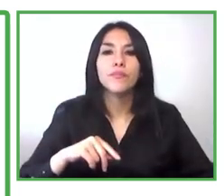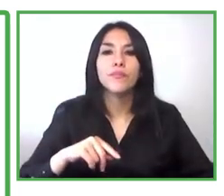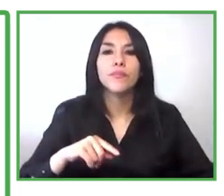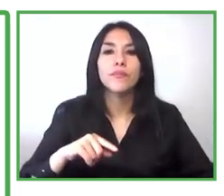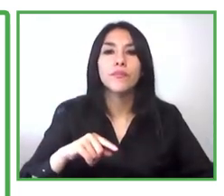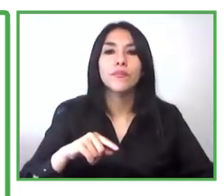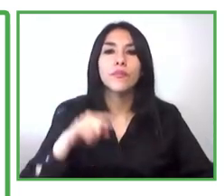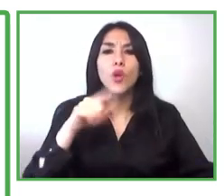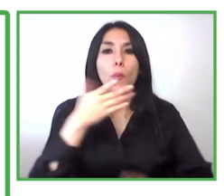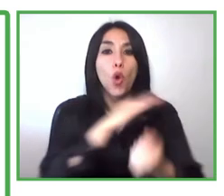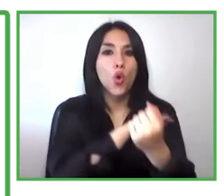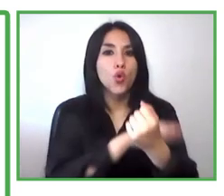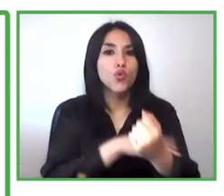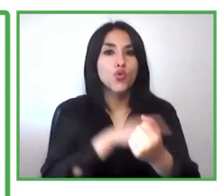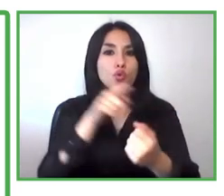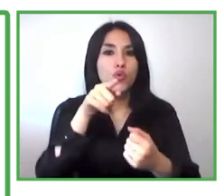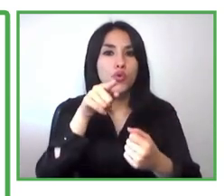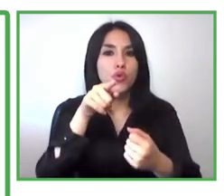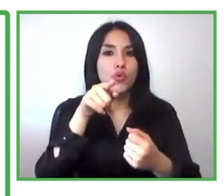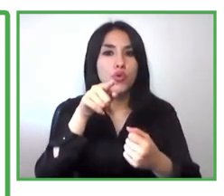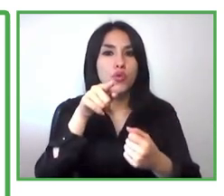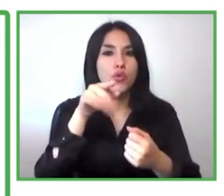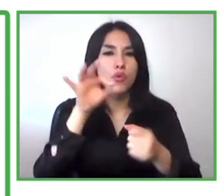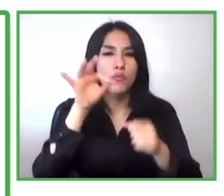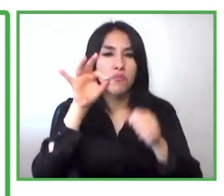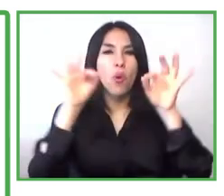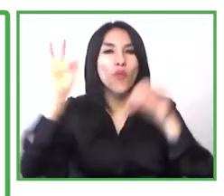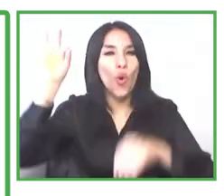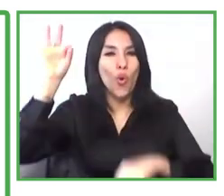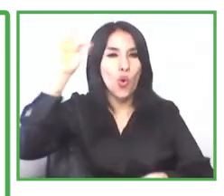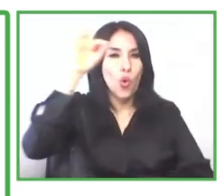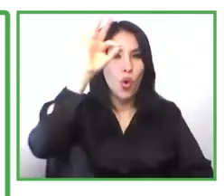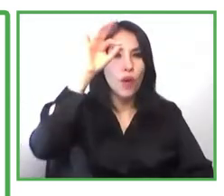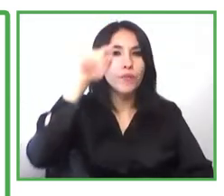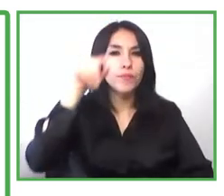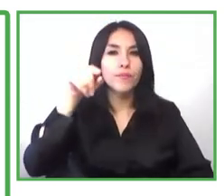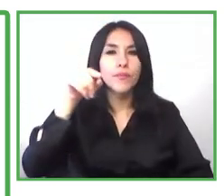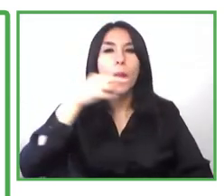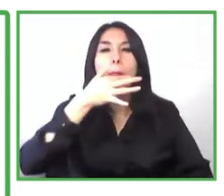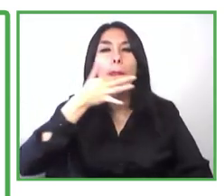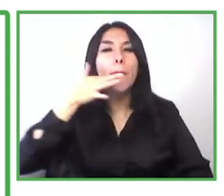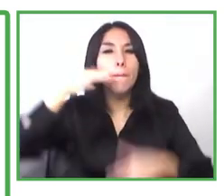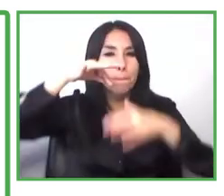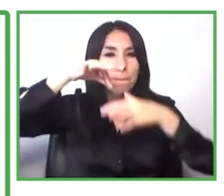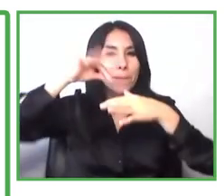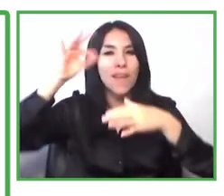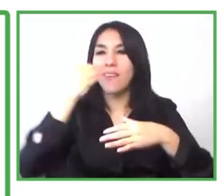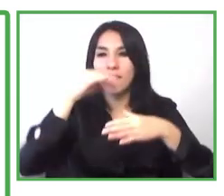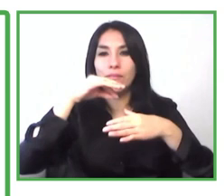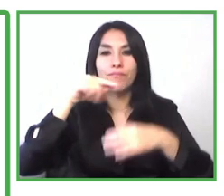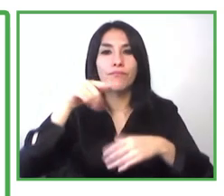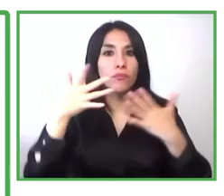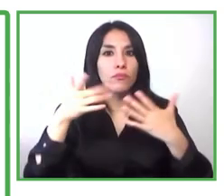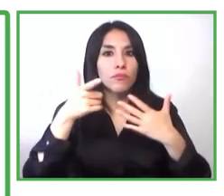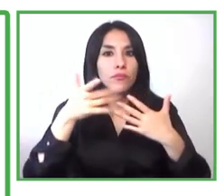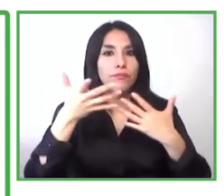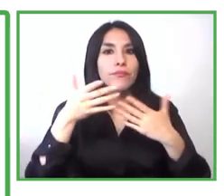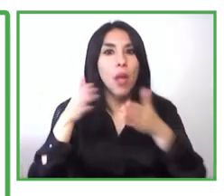this is an intra venture this is from people with disabilities this organization that